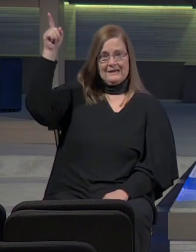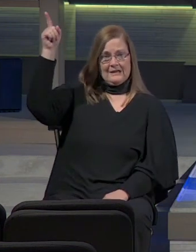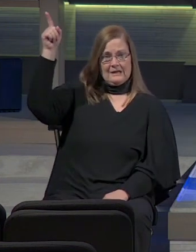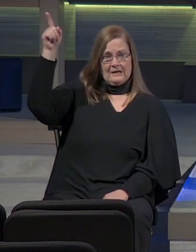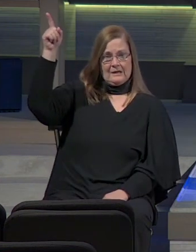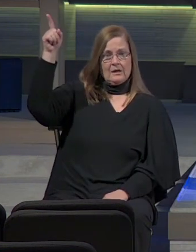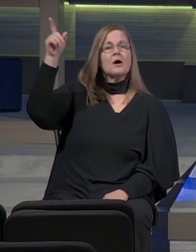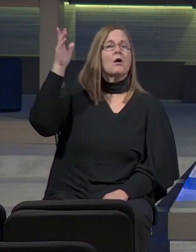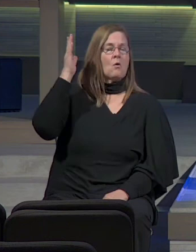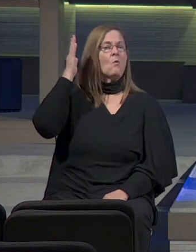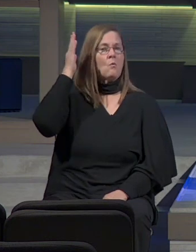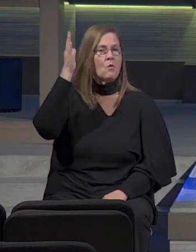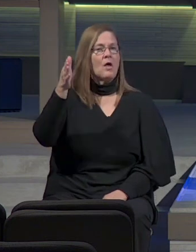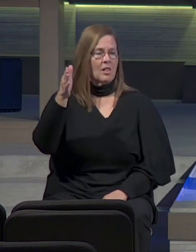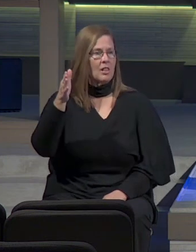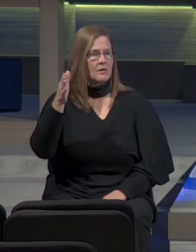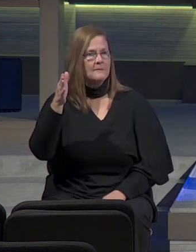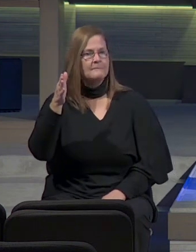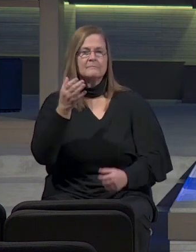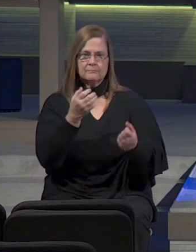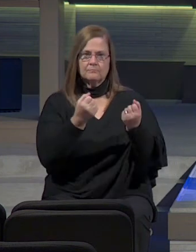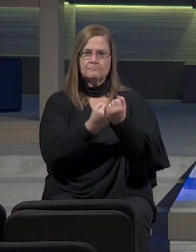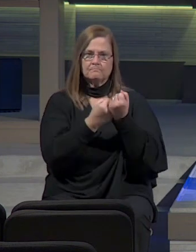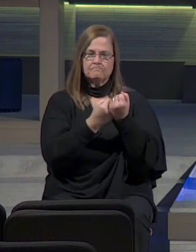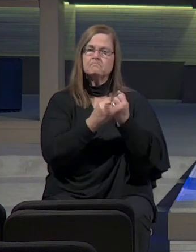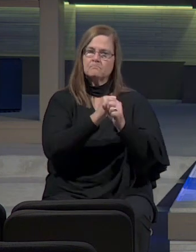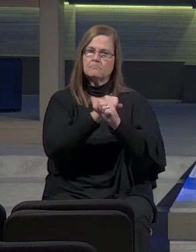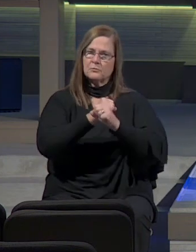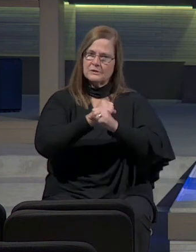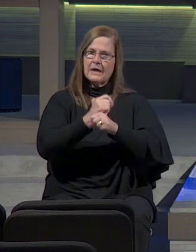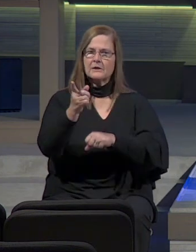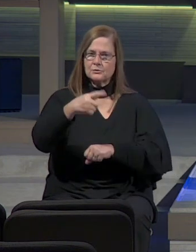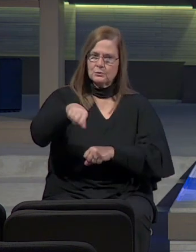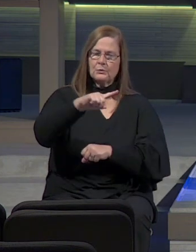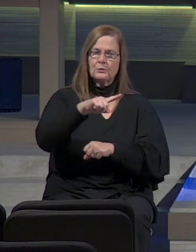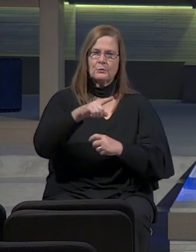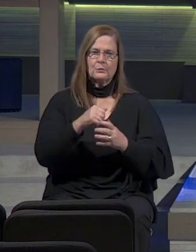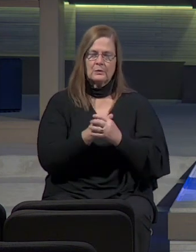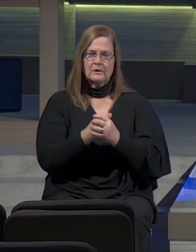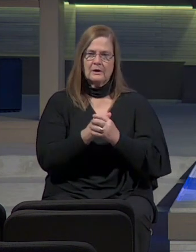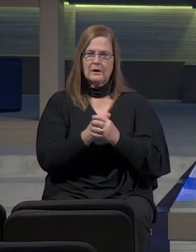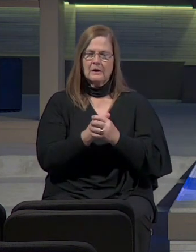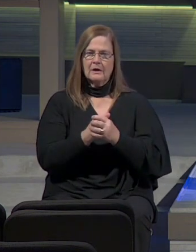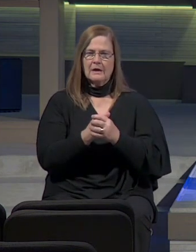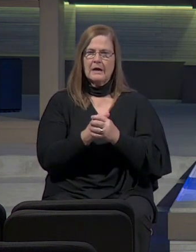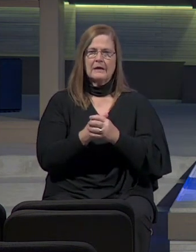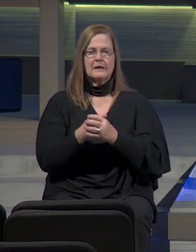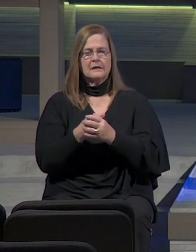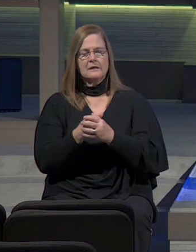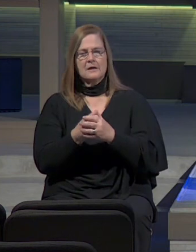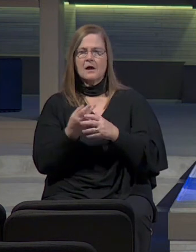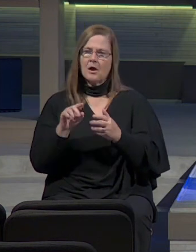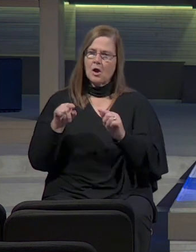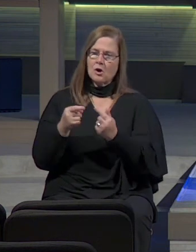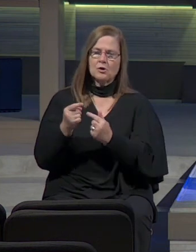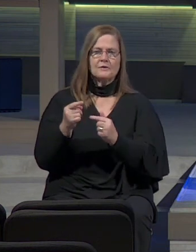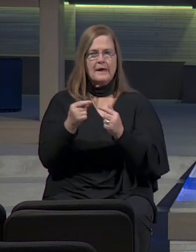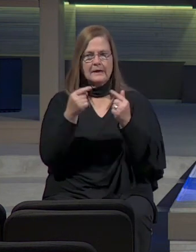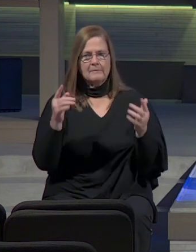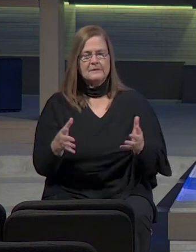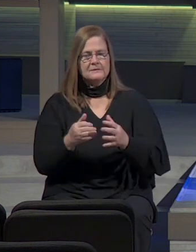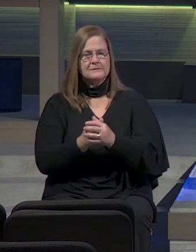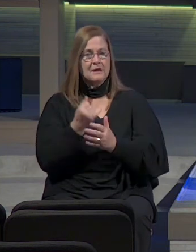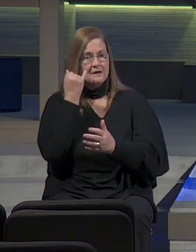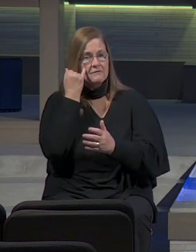and stand with and protect you. And if you don't know much about the story of